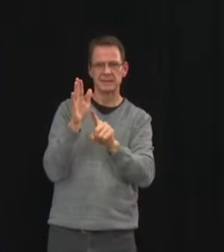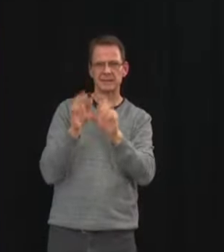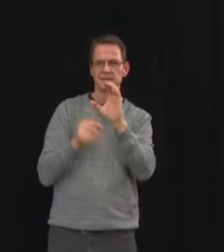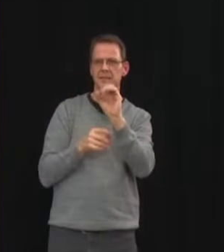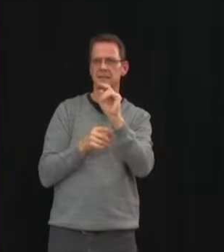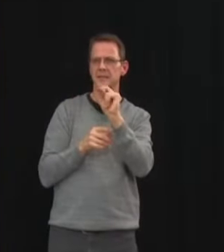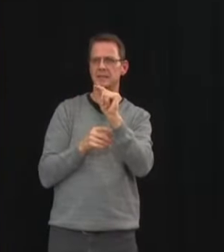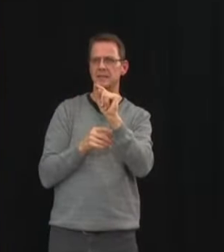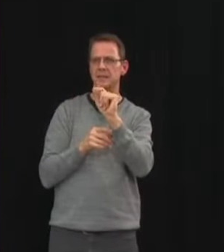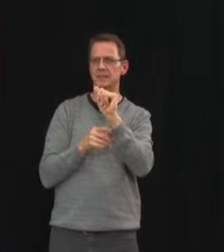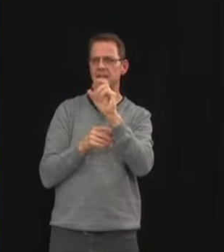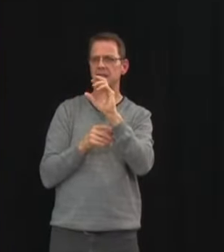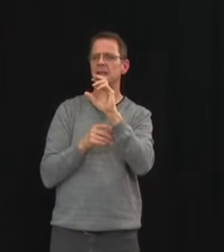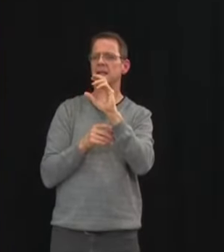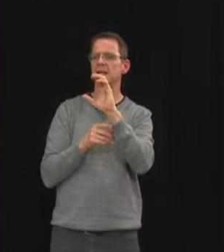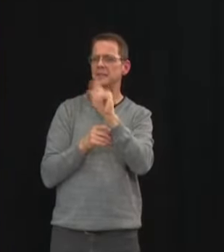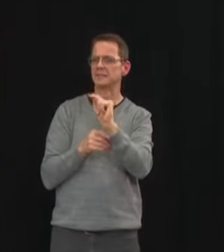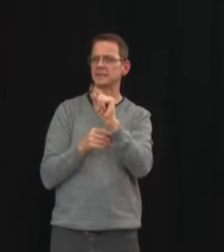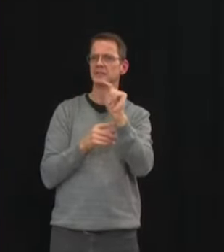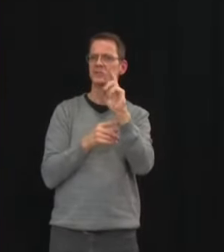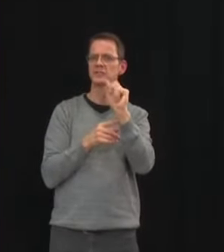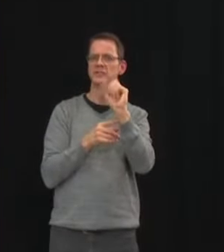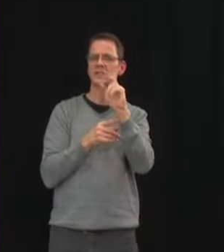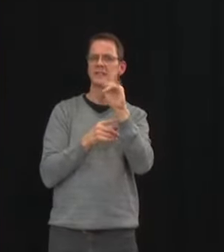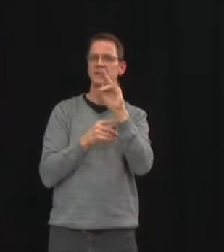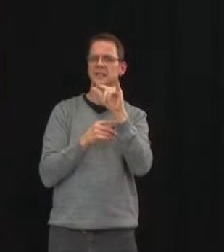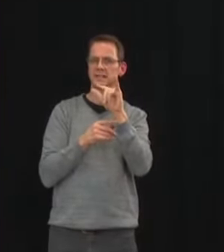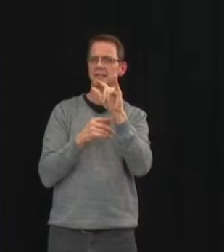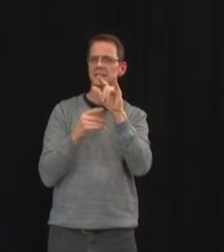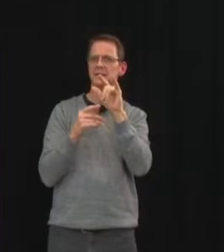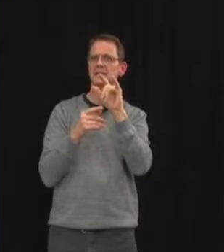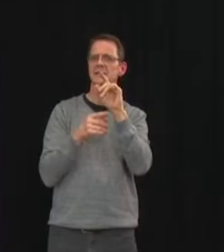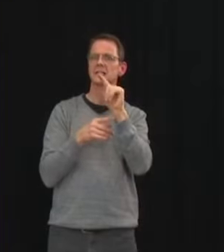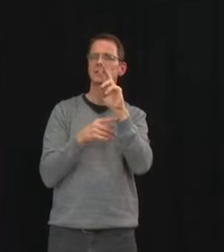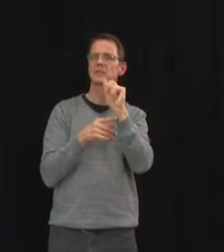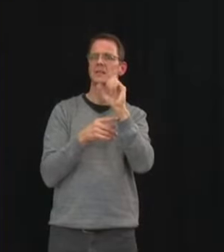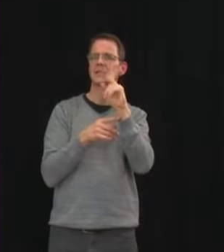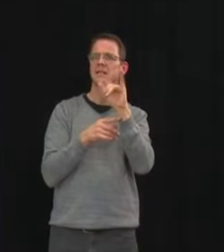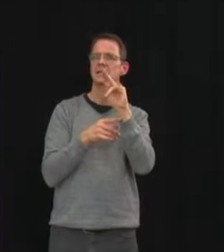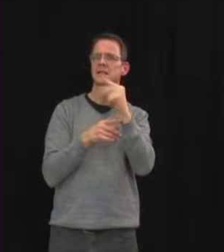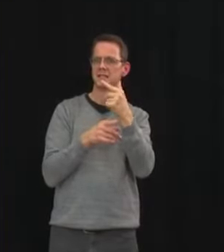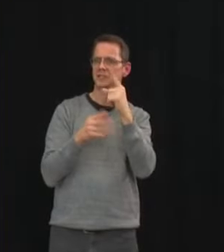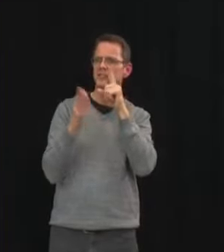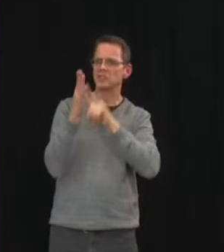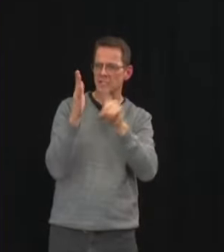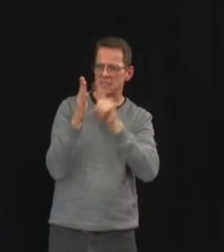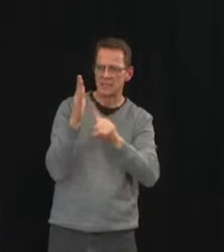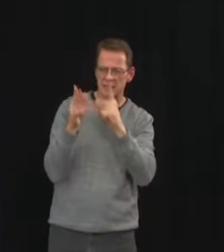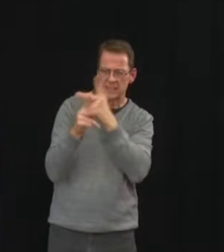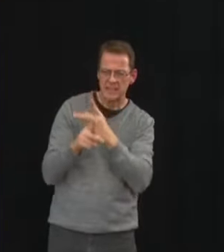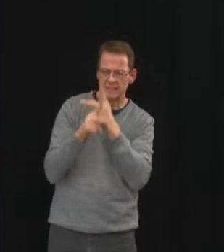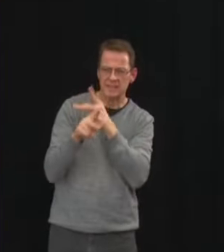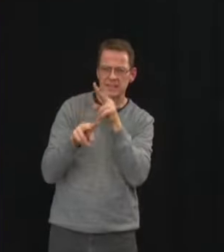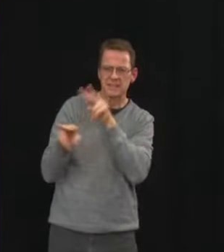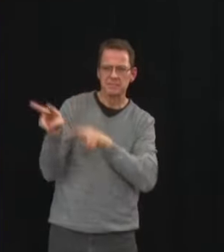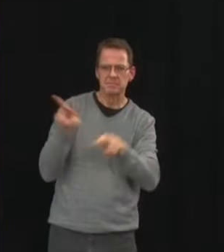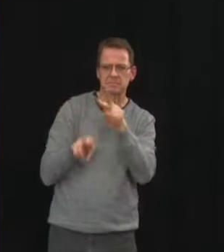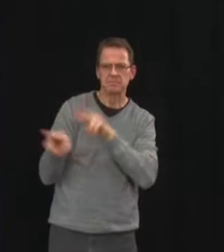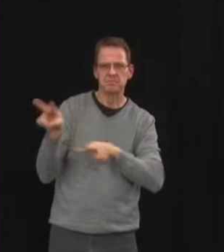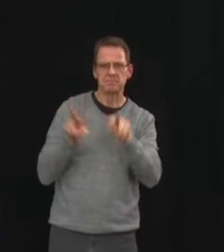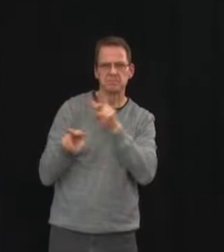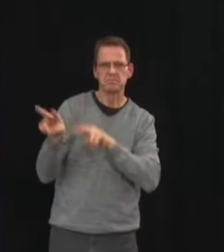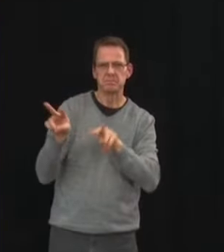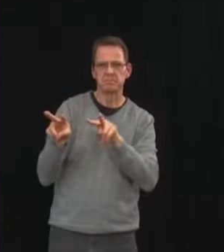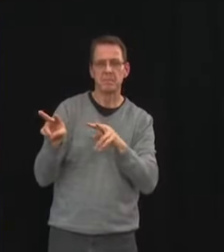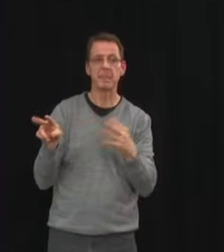we've gone from an average of about 12 a day to about 24 a day and and that is that if those variants take